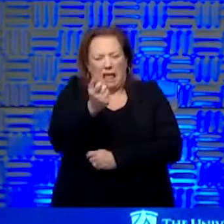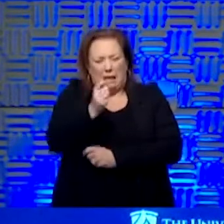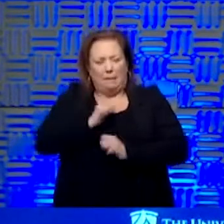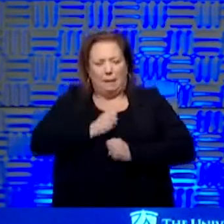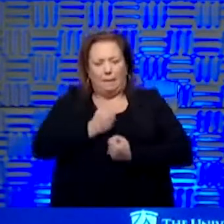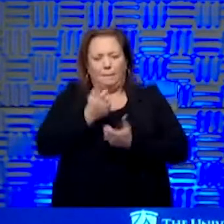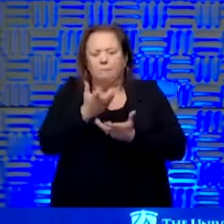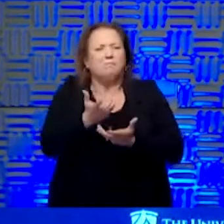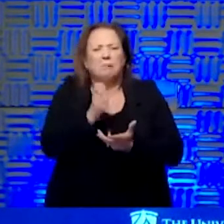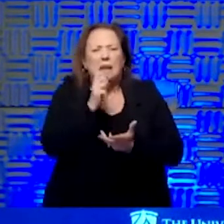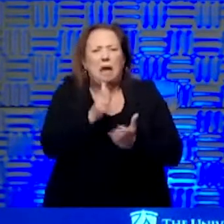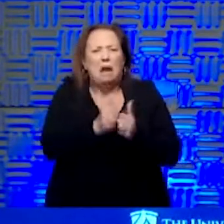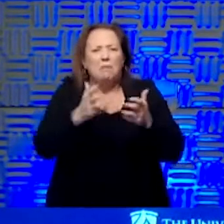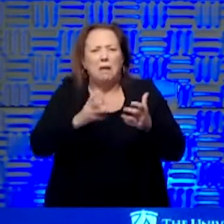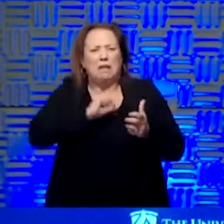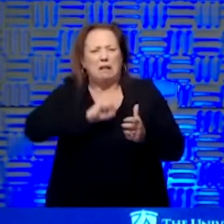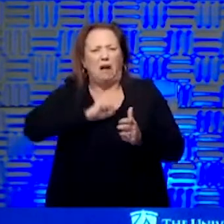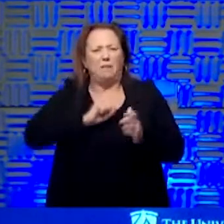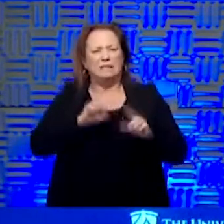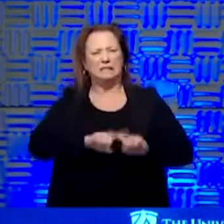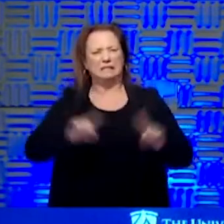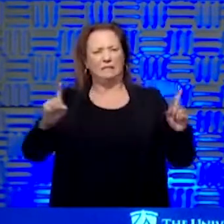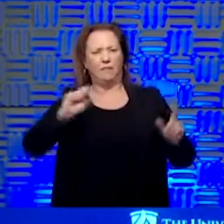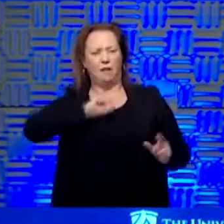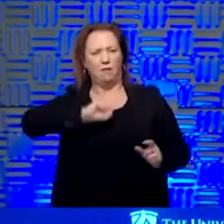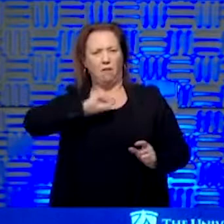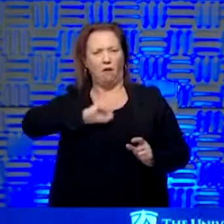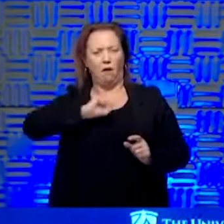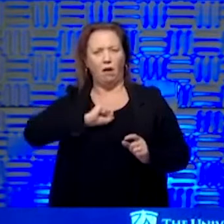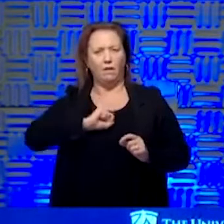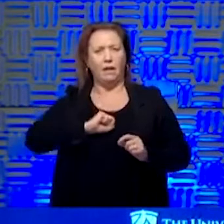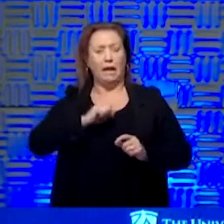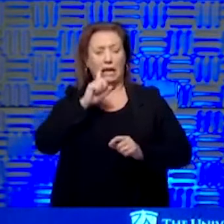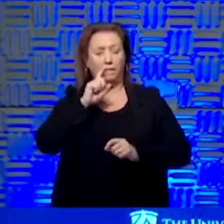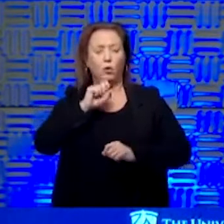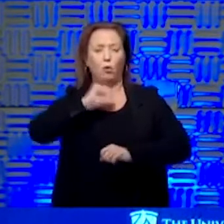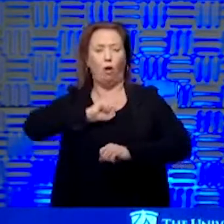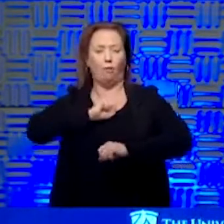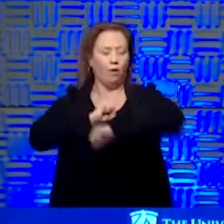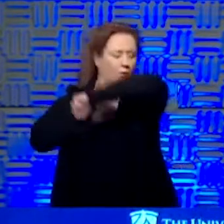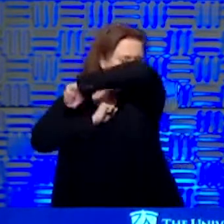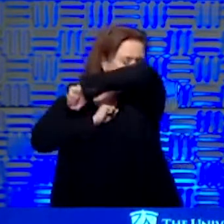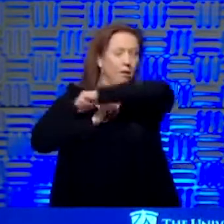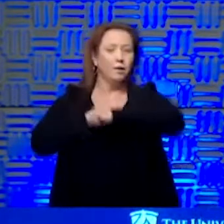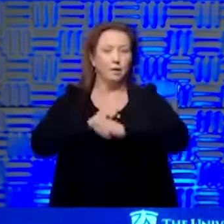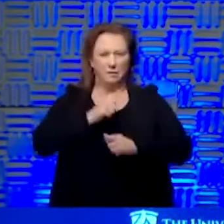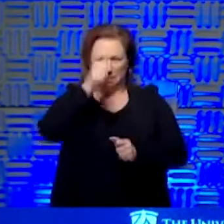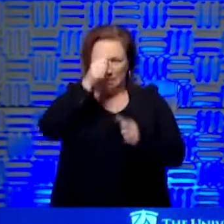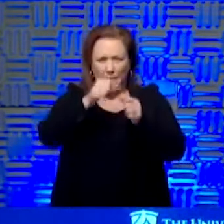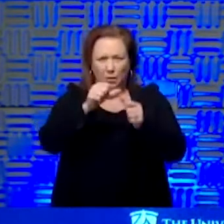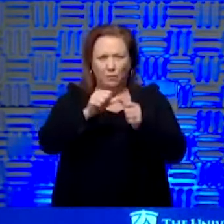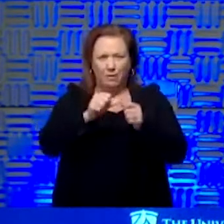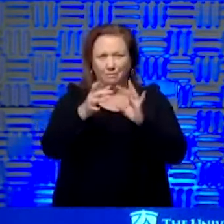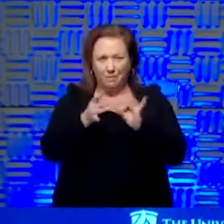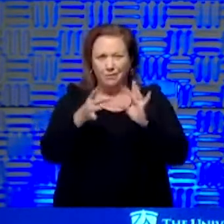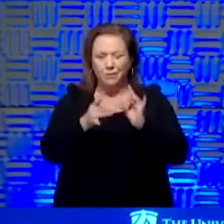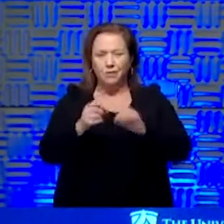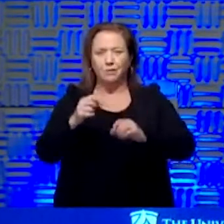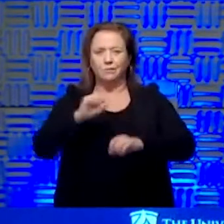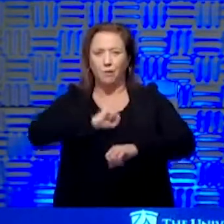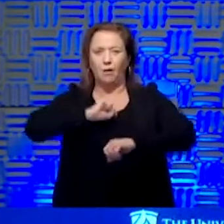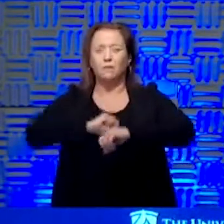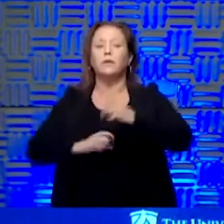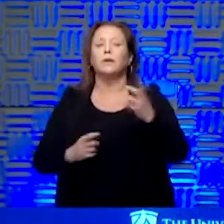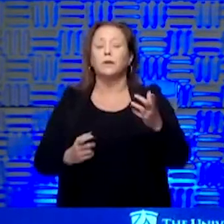there, but not like a big cough. And if you put it into your elbow, you know, we tell you all the time, like that, into your elbow, because